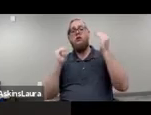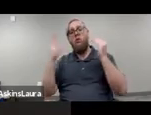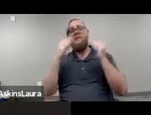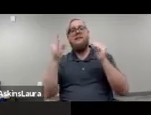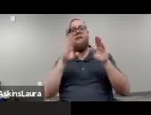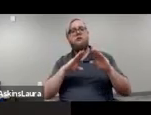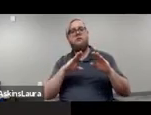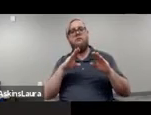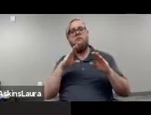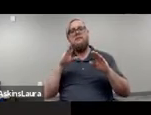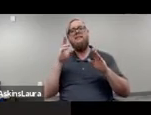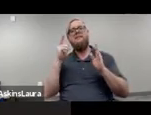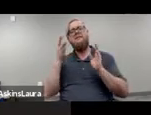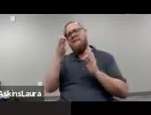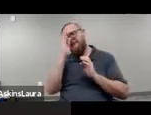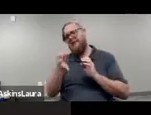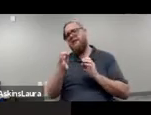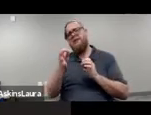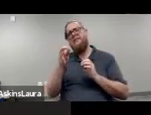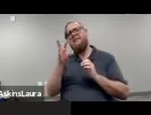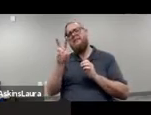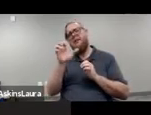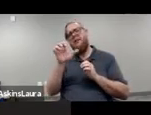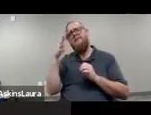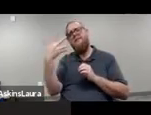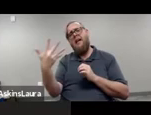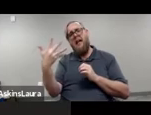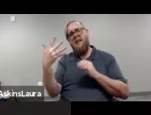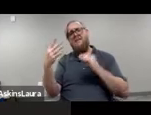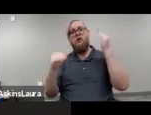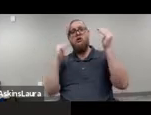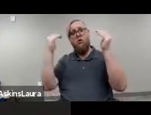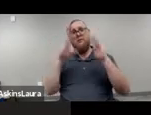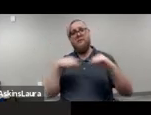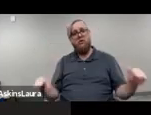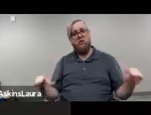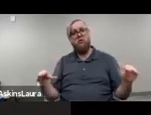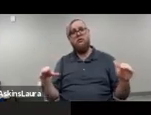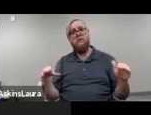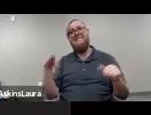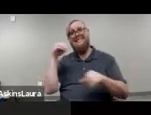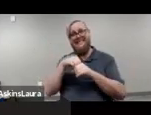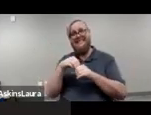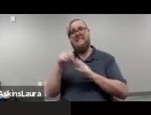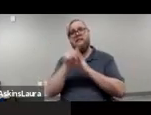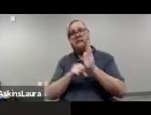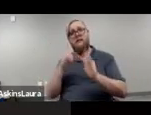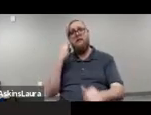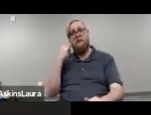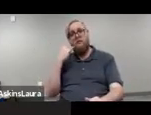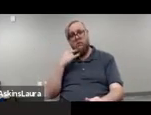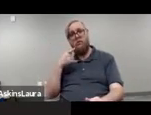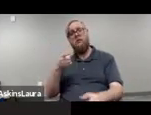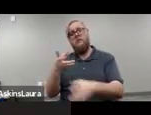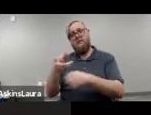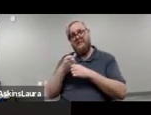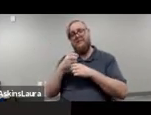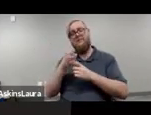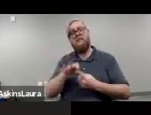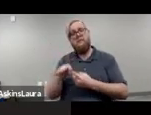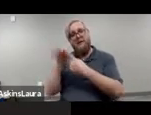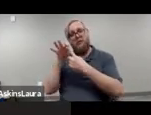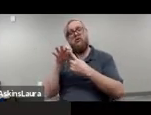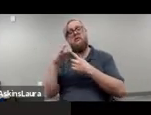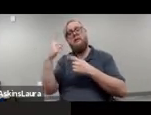adults and children, nearly 605,000 people, adults and children combined, in California received specialty mental